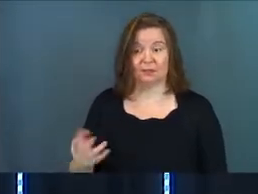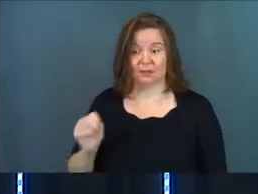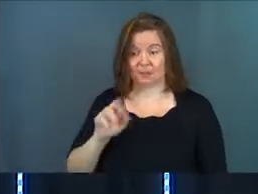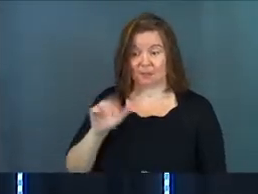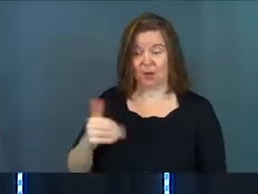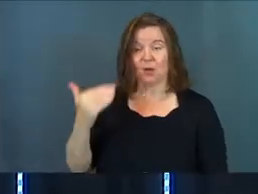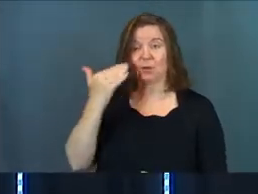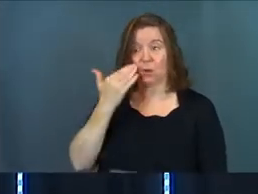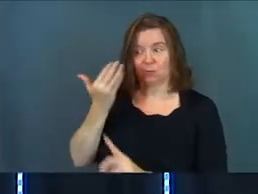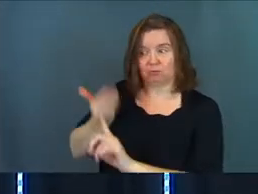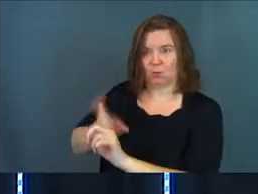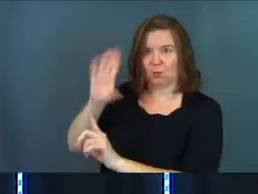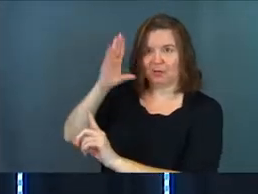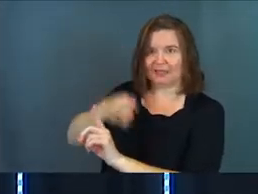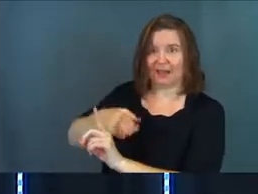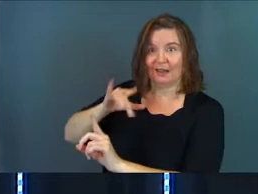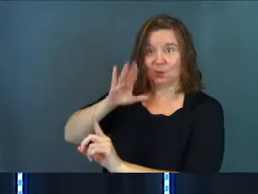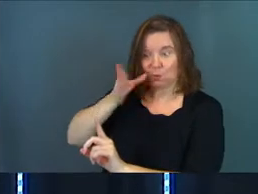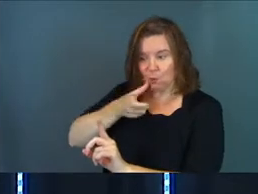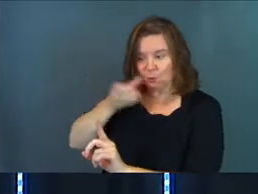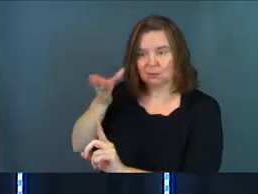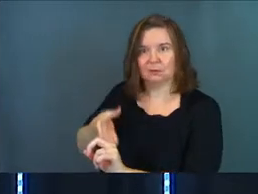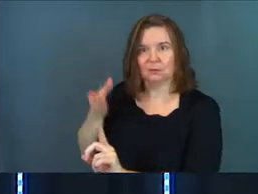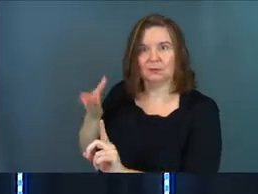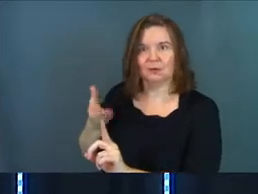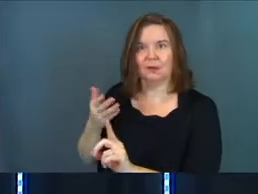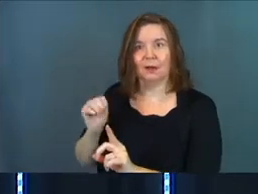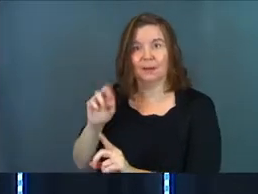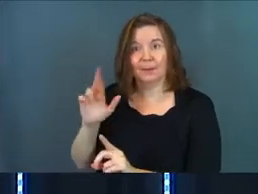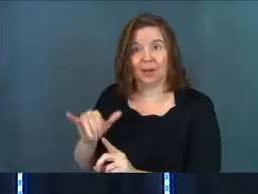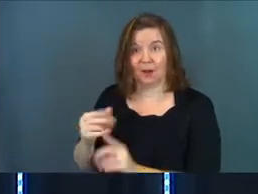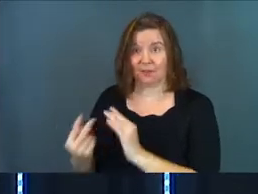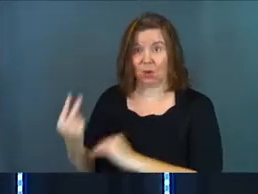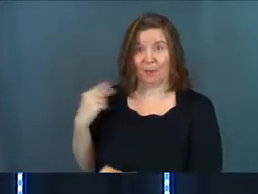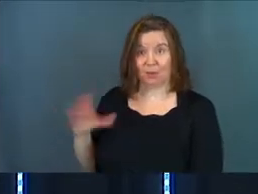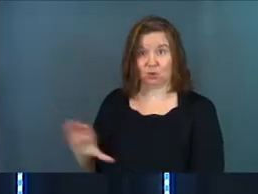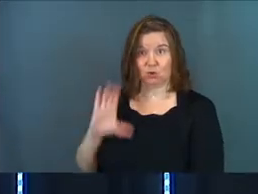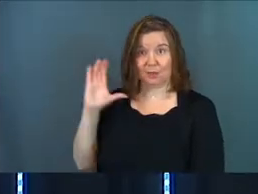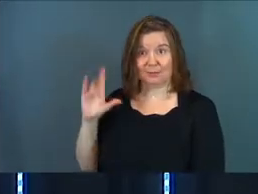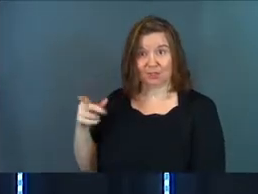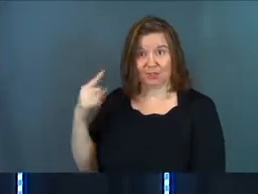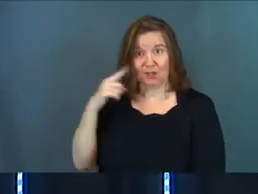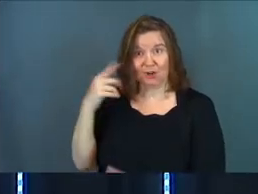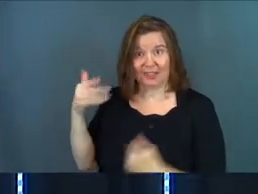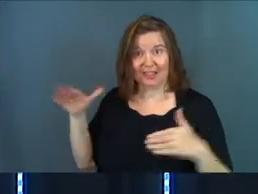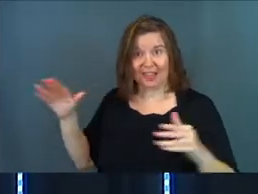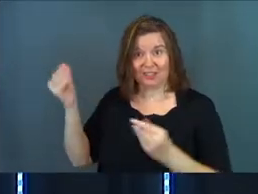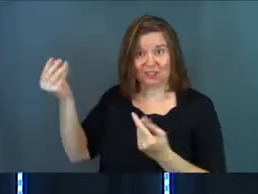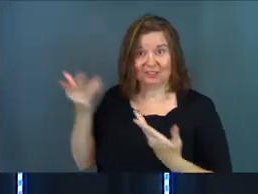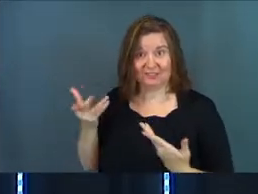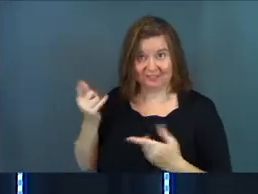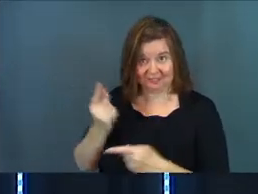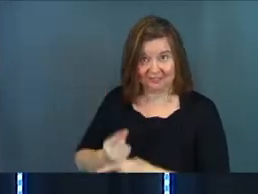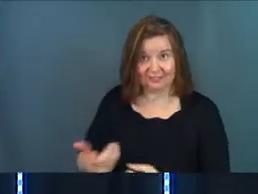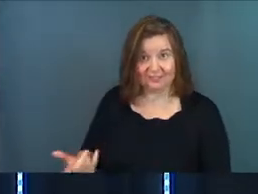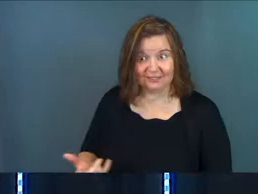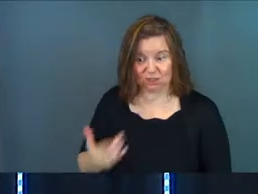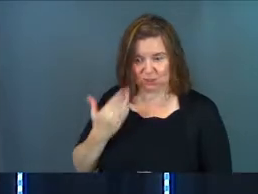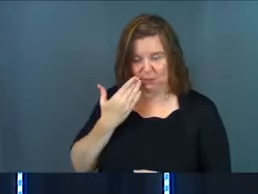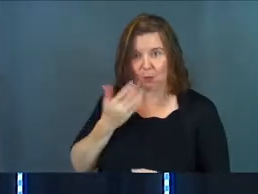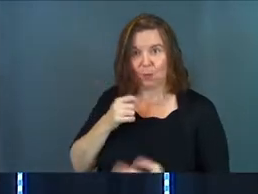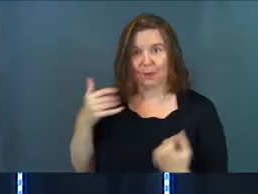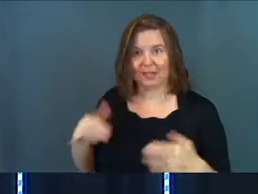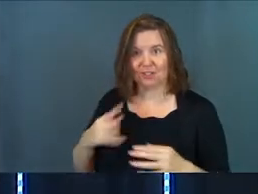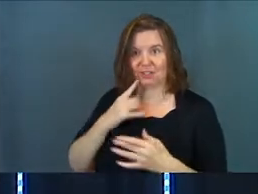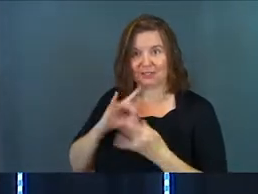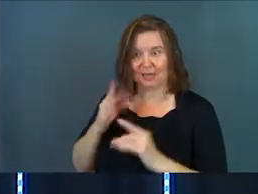Mary knows who her son is. Mary go back to Christmas. She heard the angel. Did she not? She knows